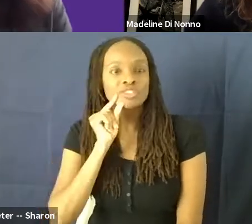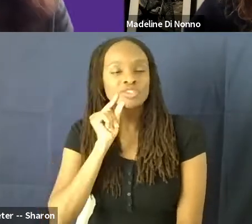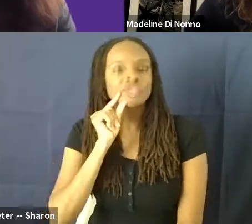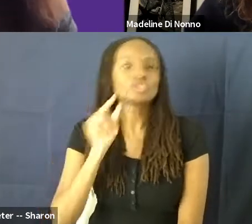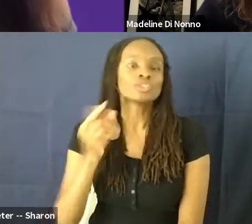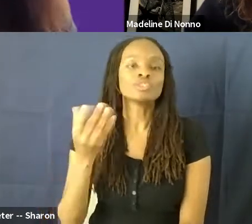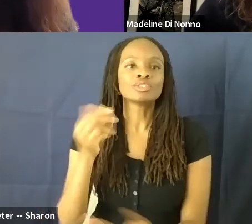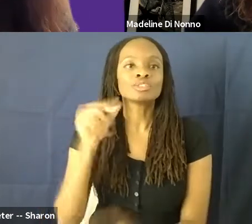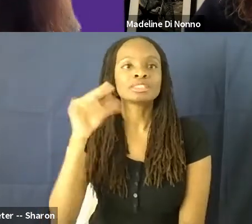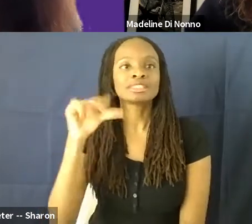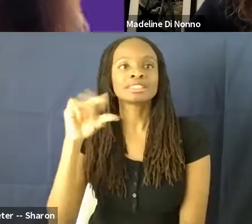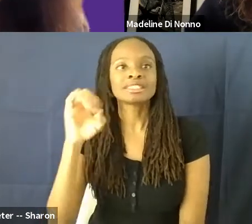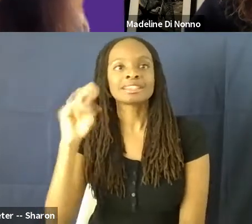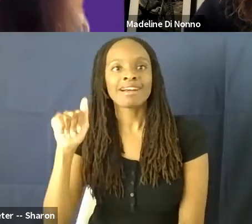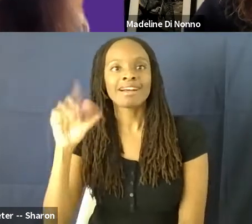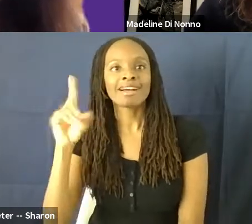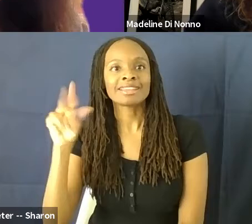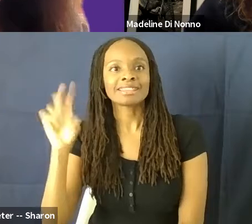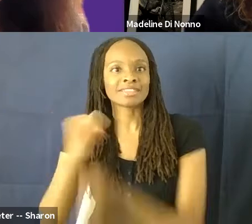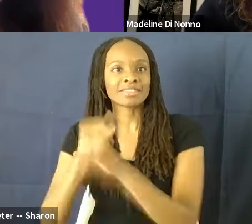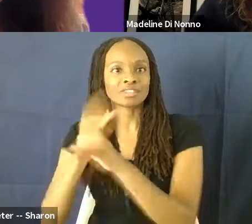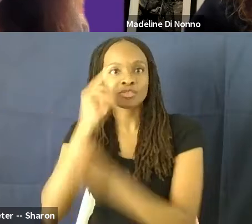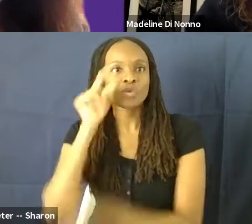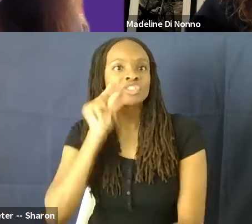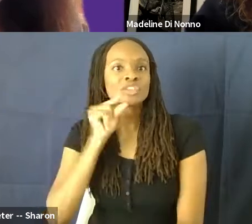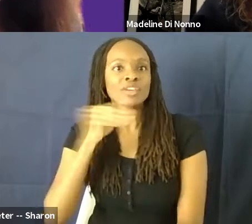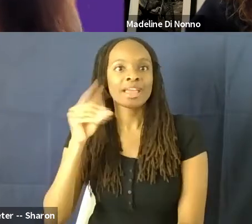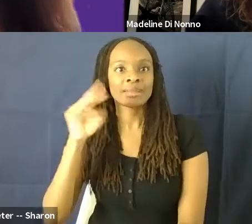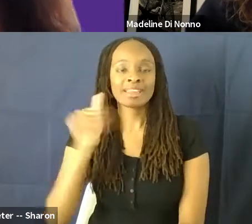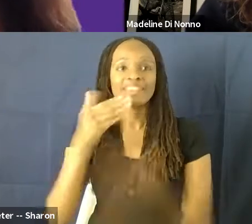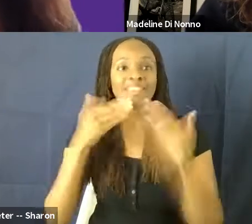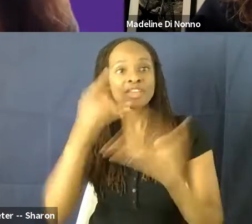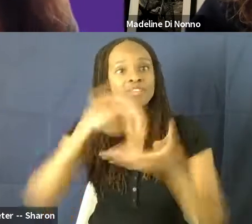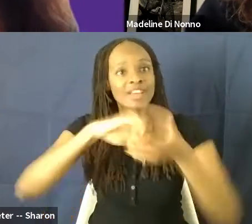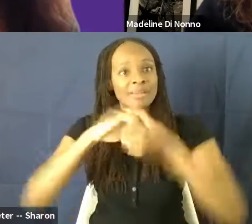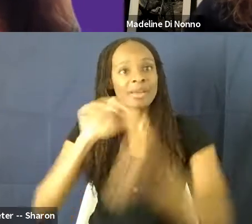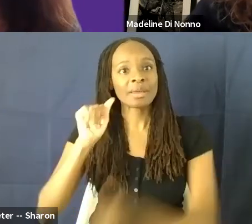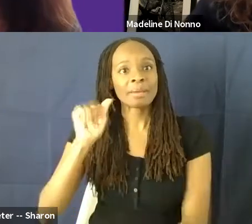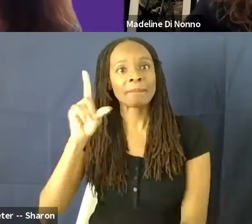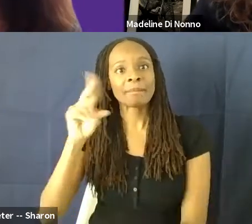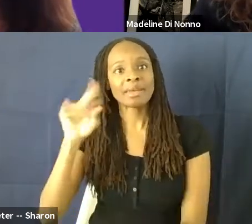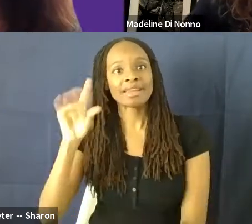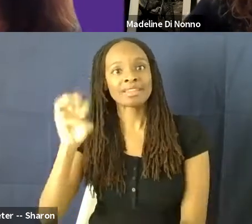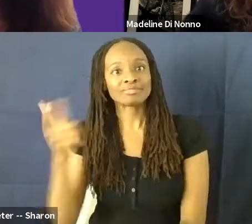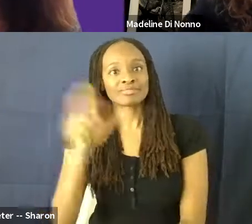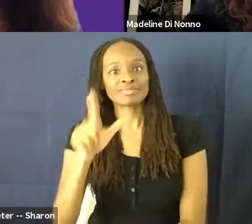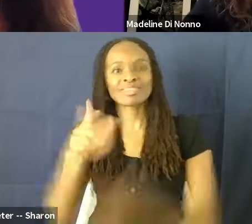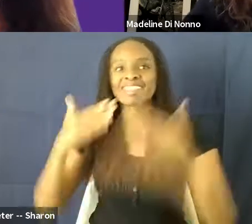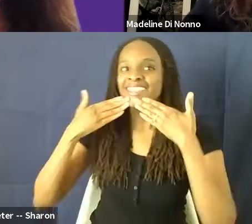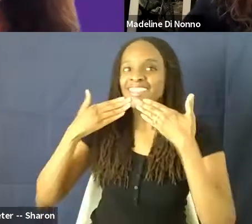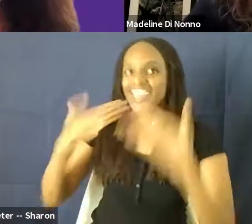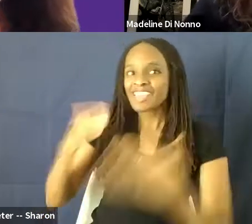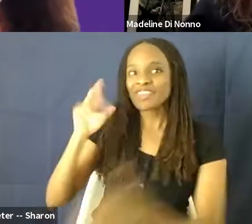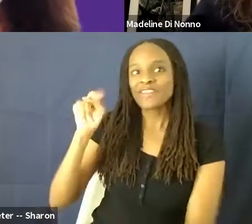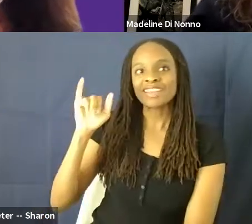and Media. Thank you so much for collaborating with us on this, Madeline, and over to you. Thank you, Nina. Hi, everybody.